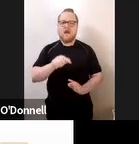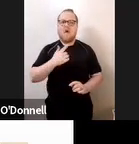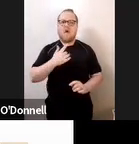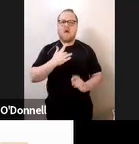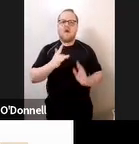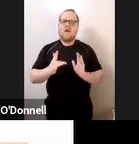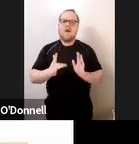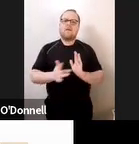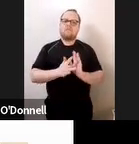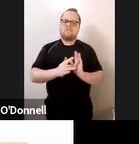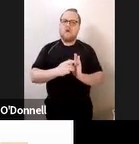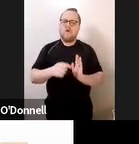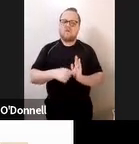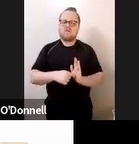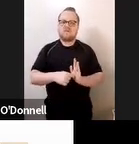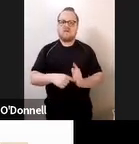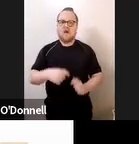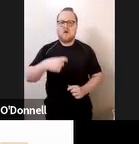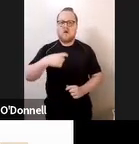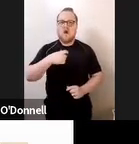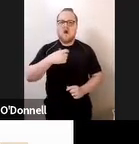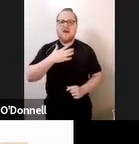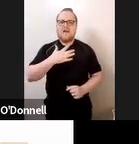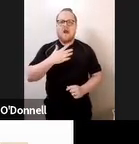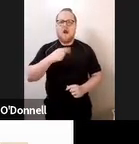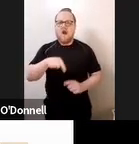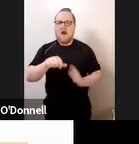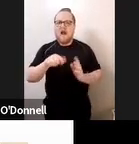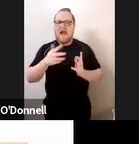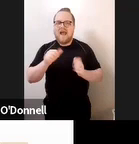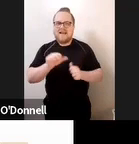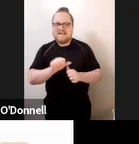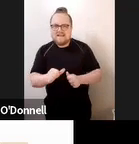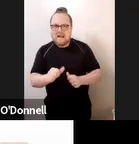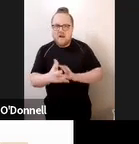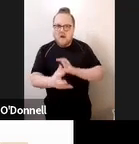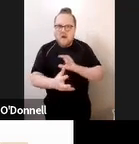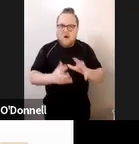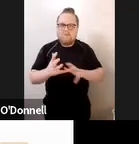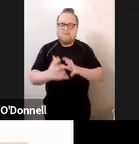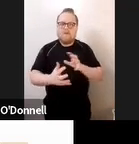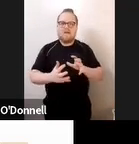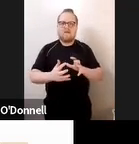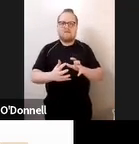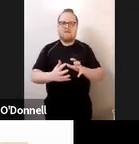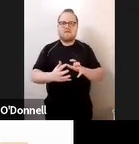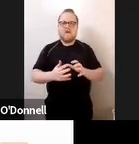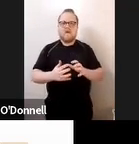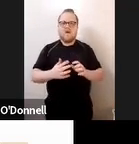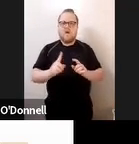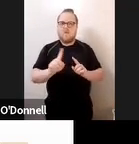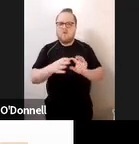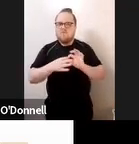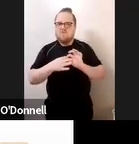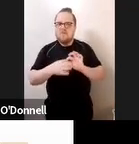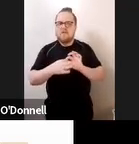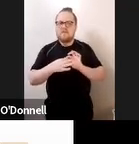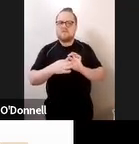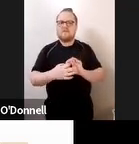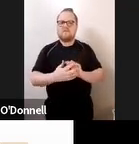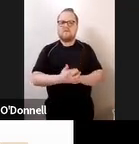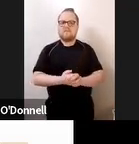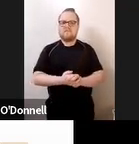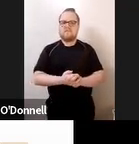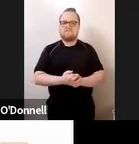the second, and this is where the complexity comes, is the very nature of the relationship, which is more